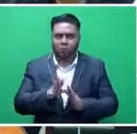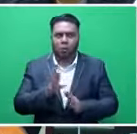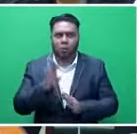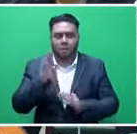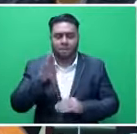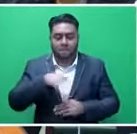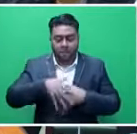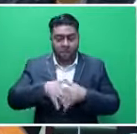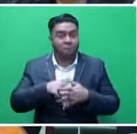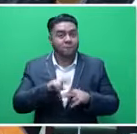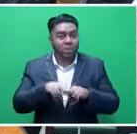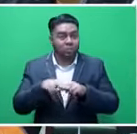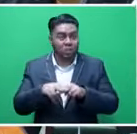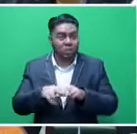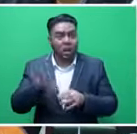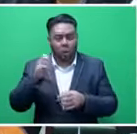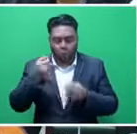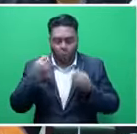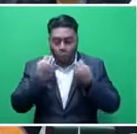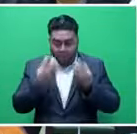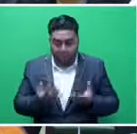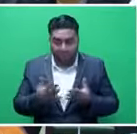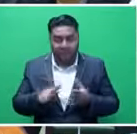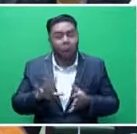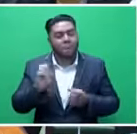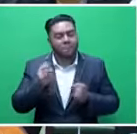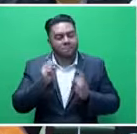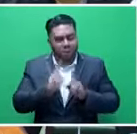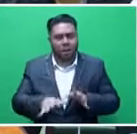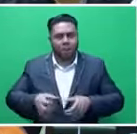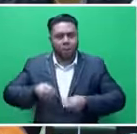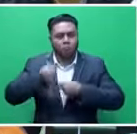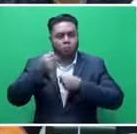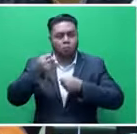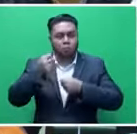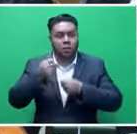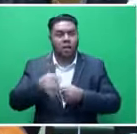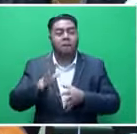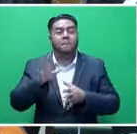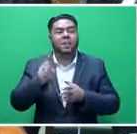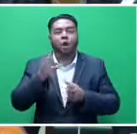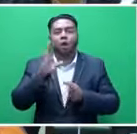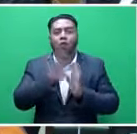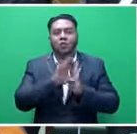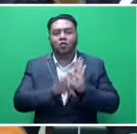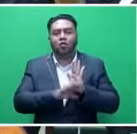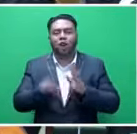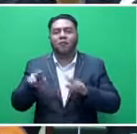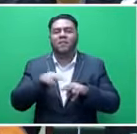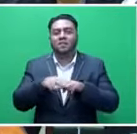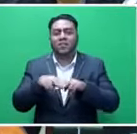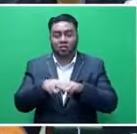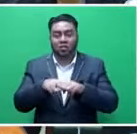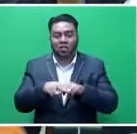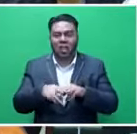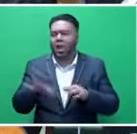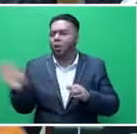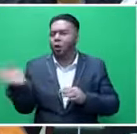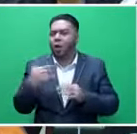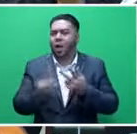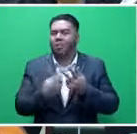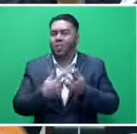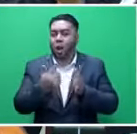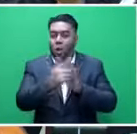and that I will obey, observe, uphold, and maintain the Constitution of the Republic of Fiji and all other Lords of Fiji,